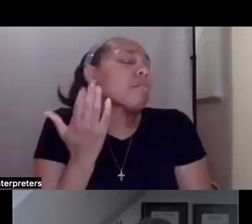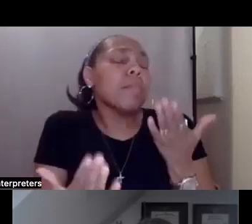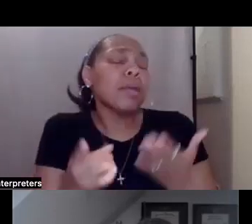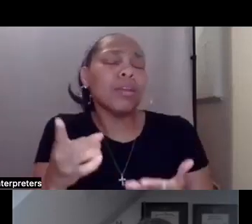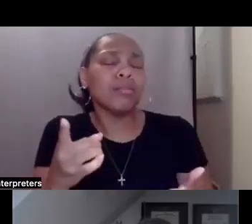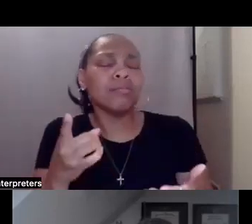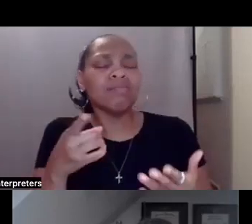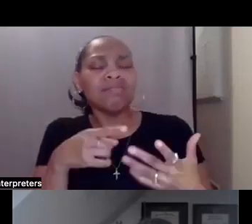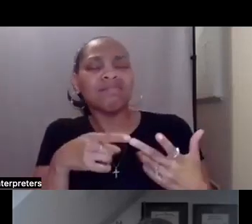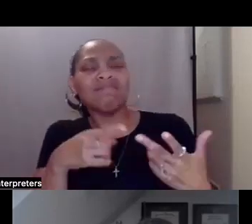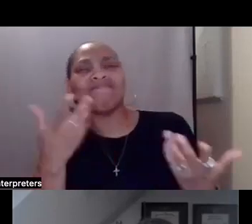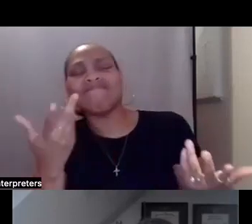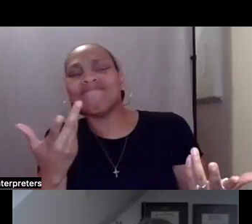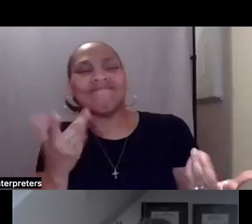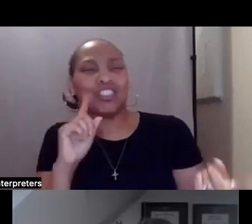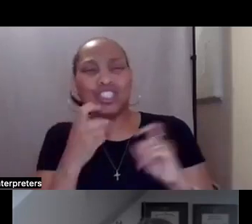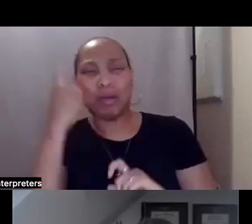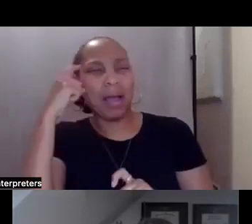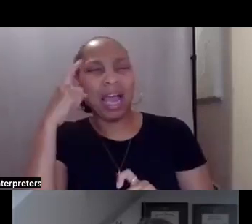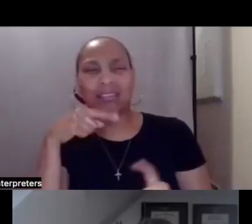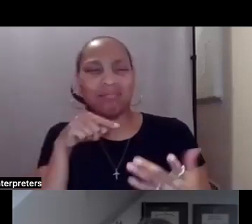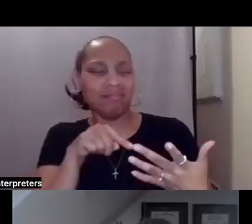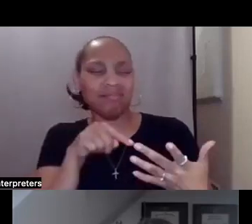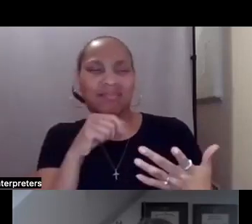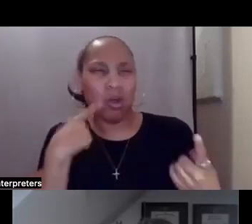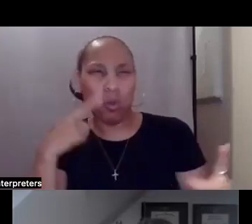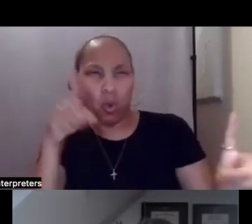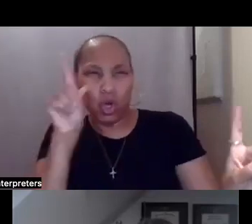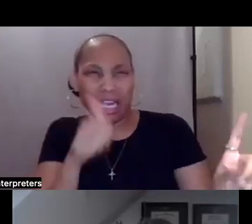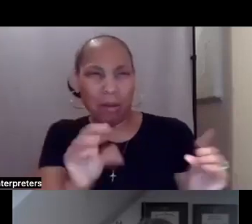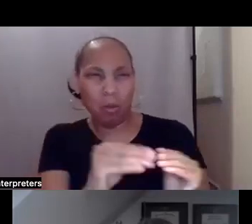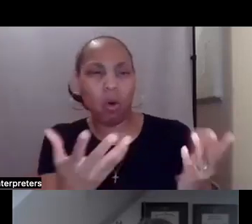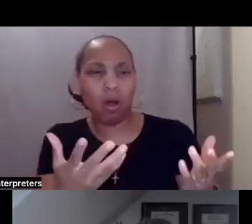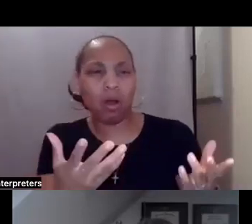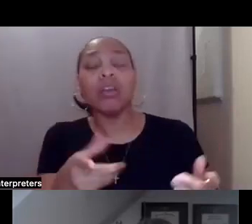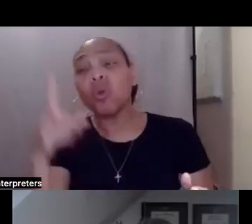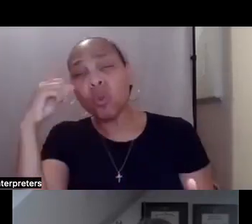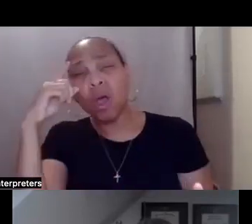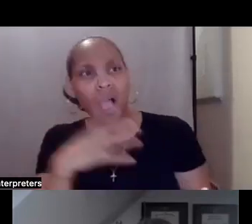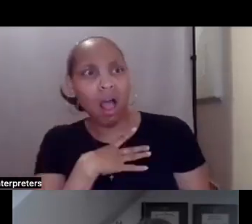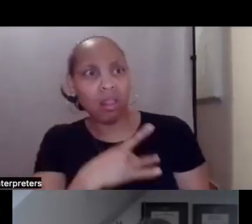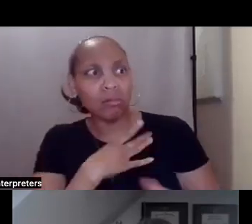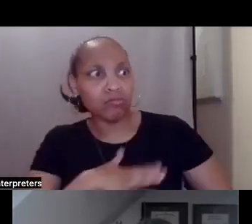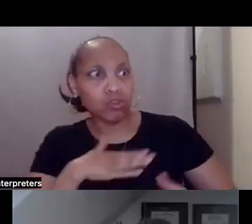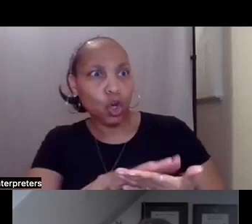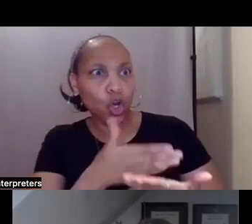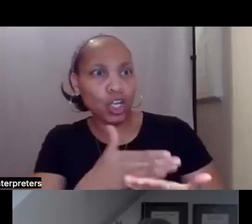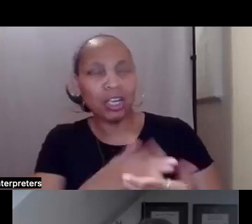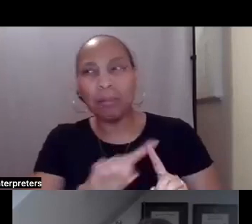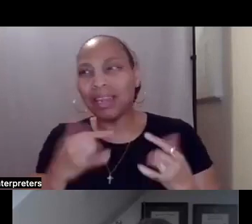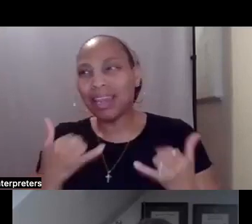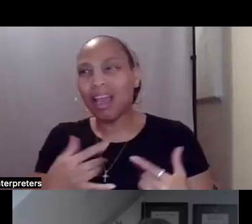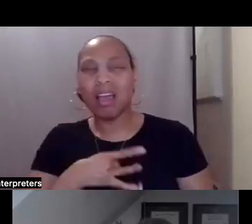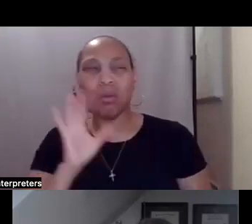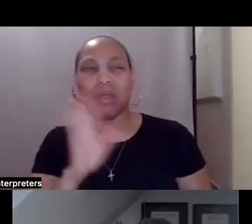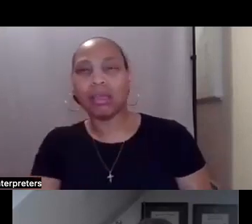time and something's not working for you. You change your mind. You thought you'd like cooking class. And now you really hate cooking and you want to take